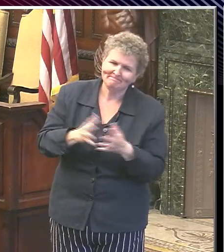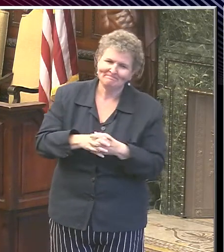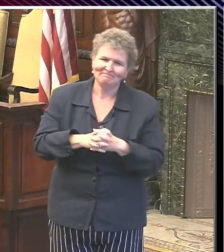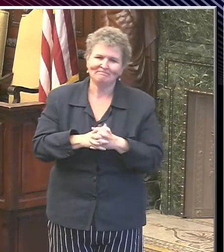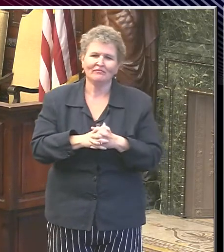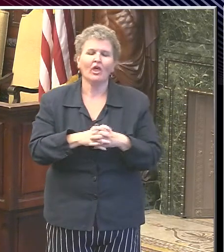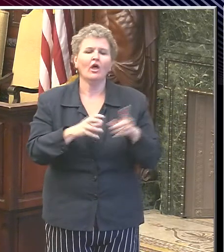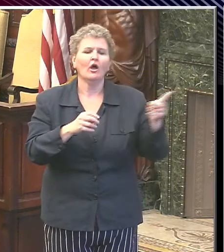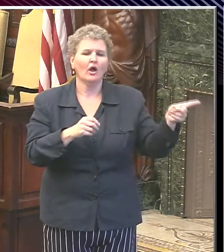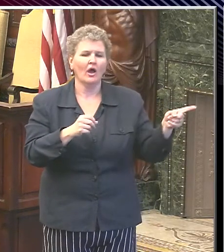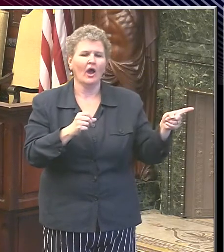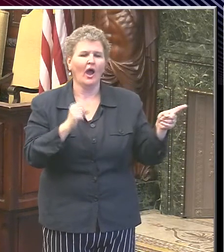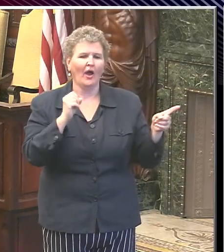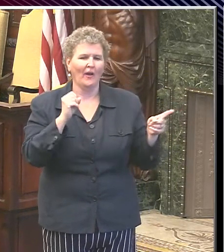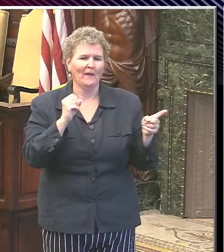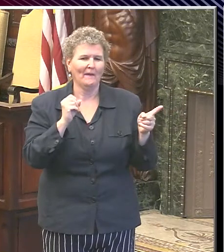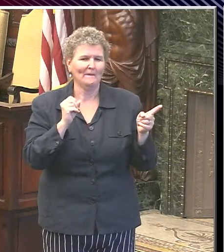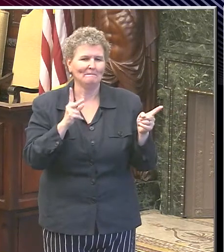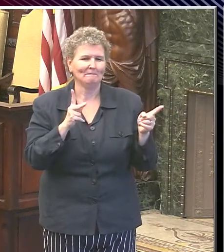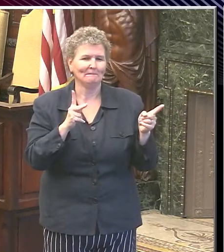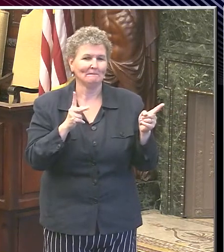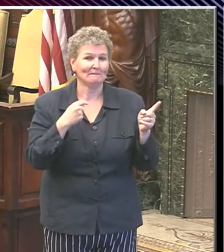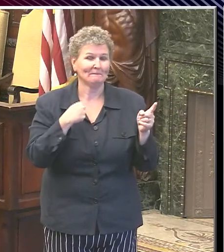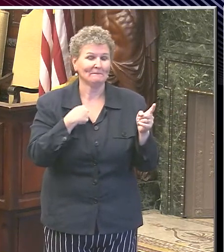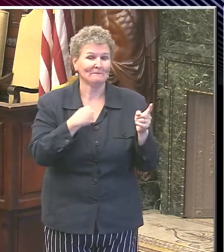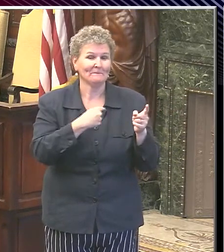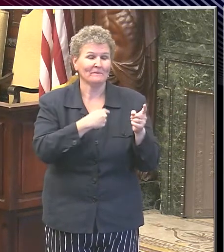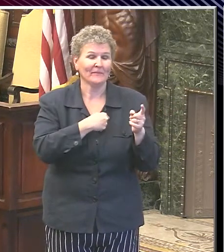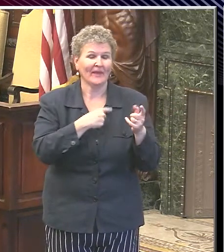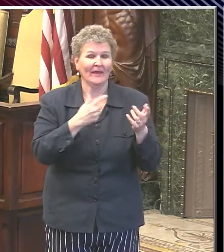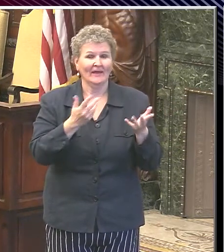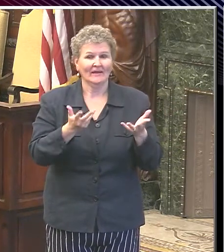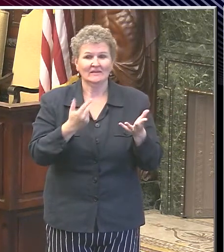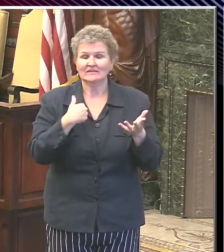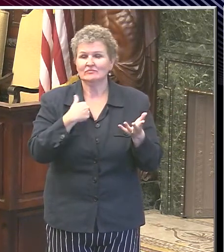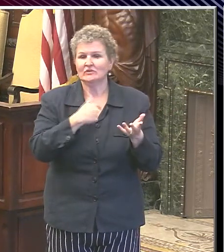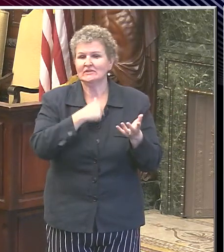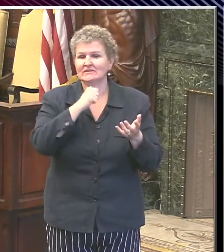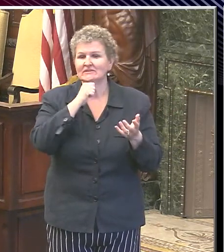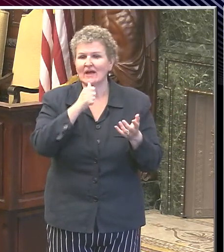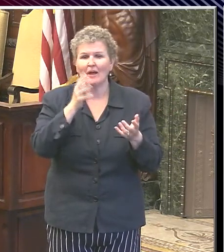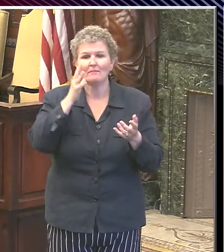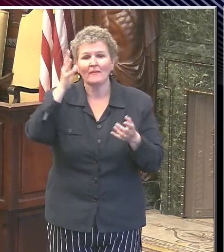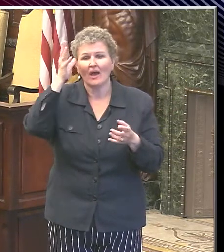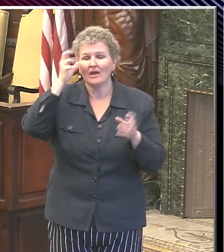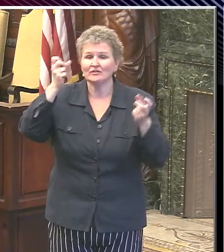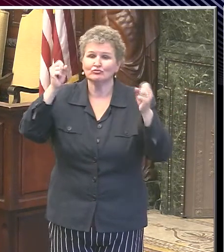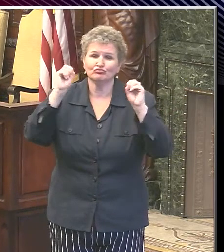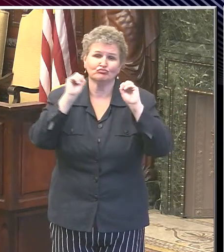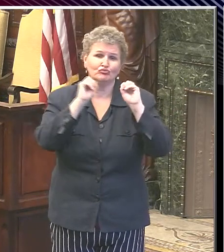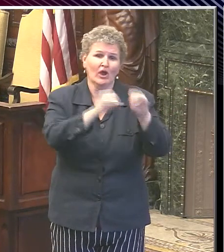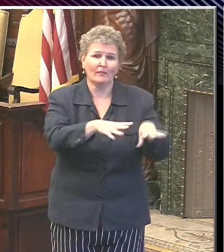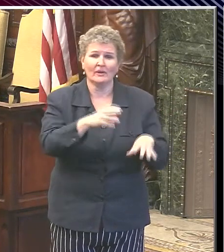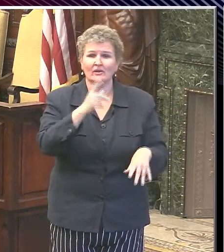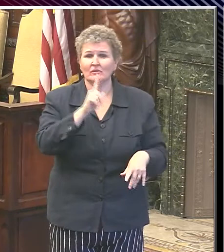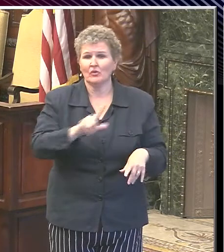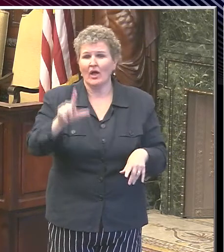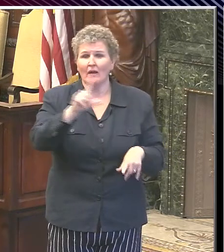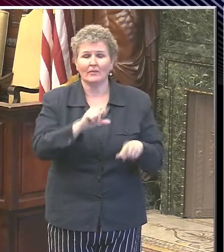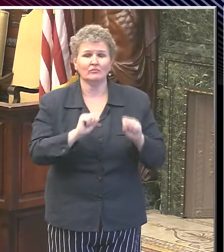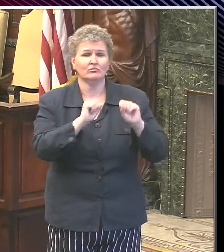say that there are, I, we are not encouraging right now parents to just drop their children off at the, at the library or a rec center